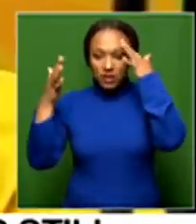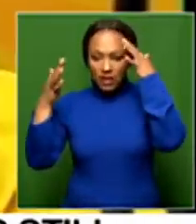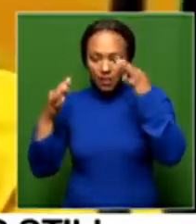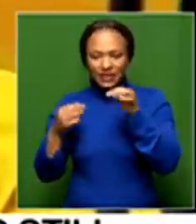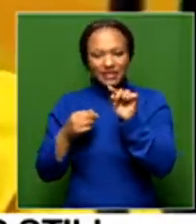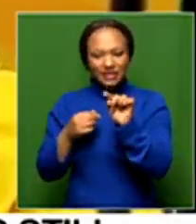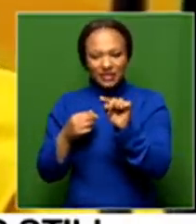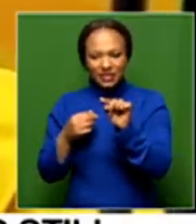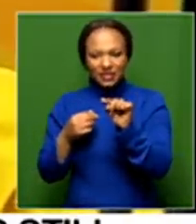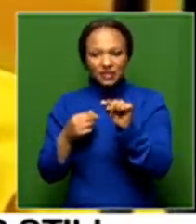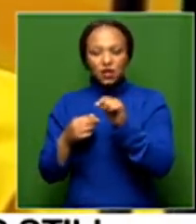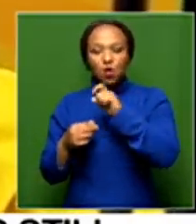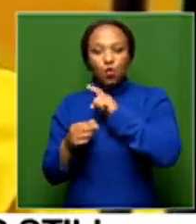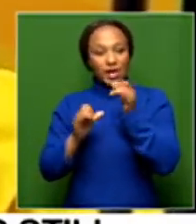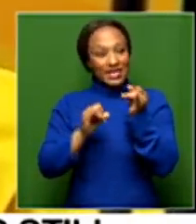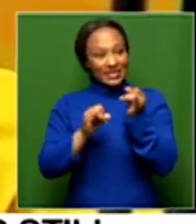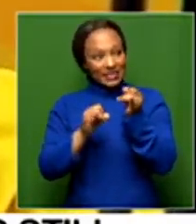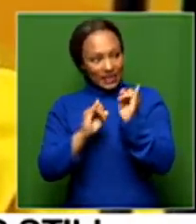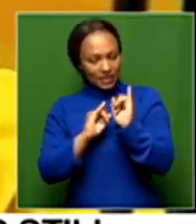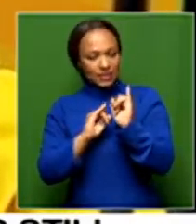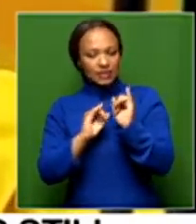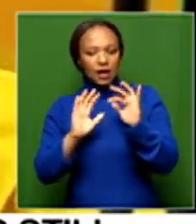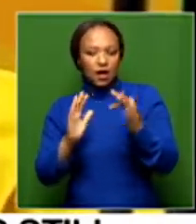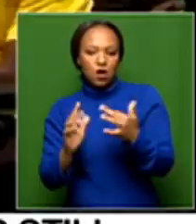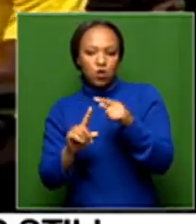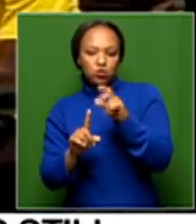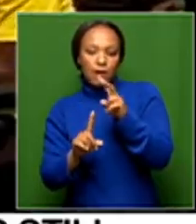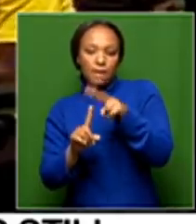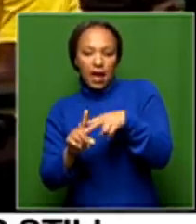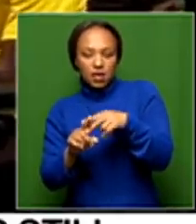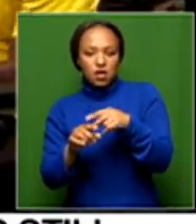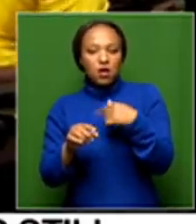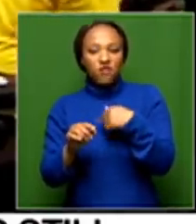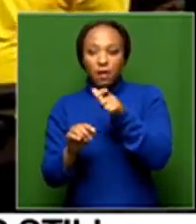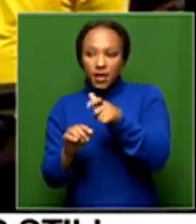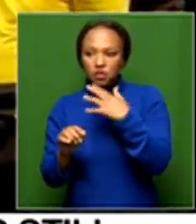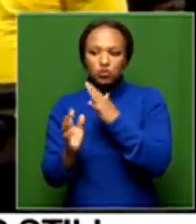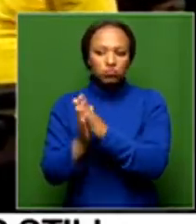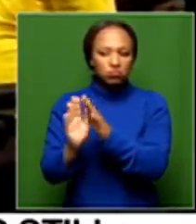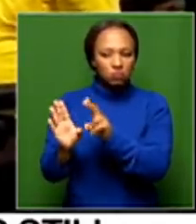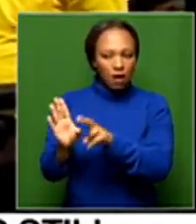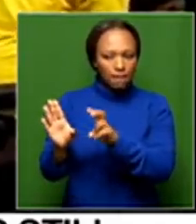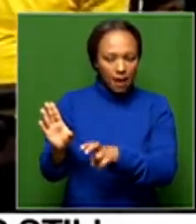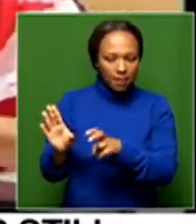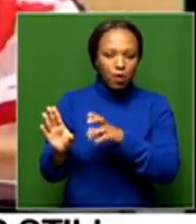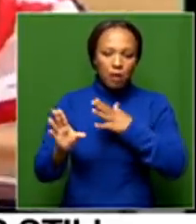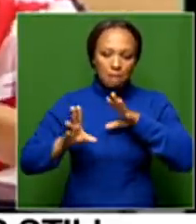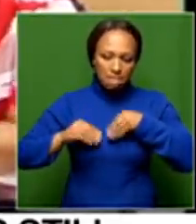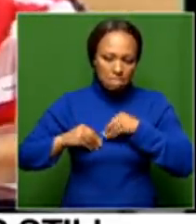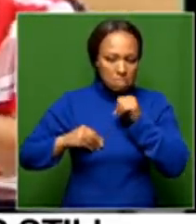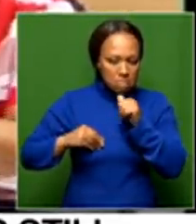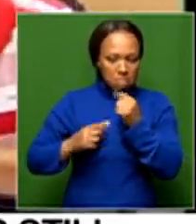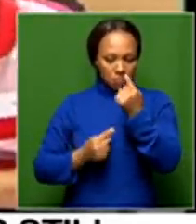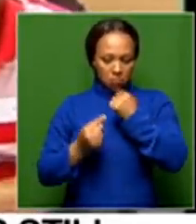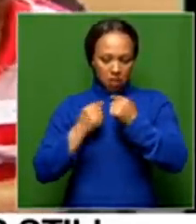thresholds of seriousness are going to apply for people to be asked to step aside to acknowledge their